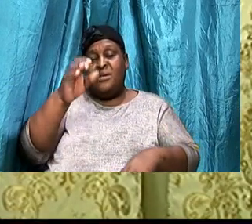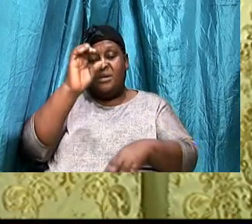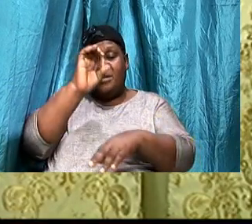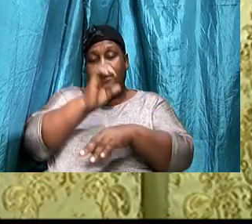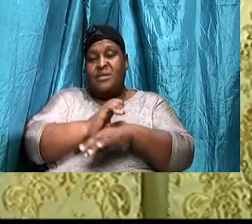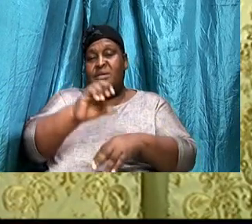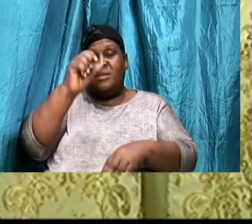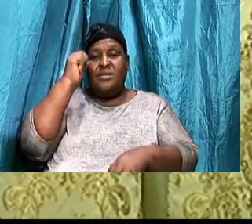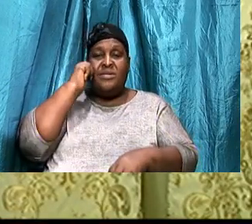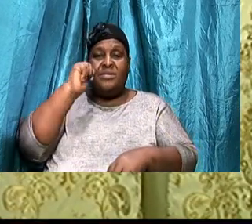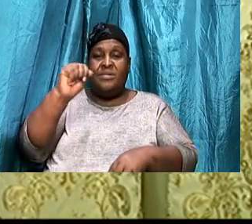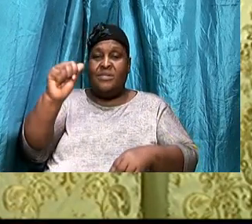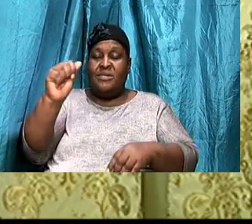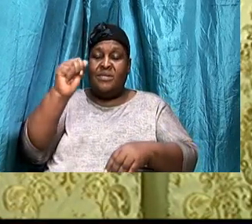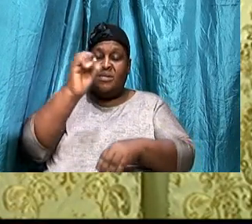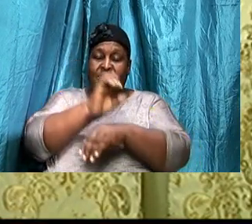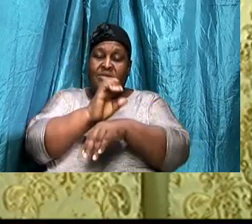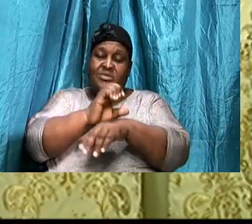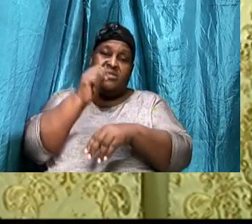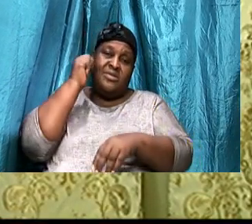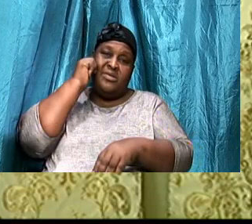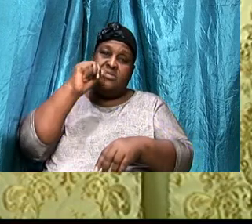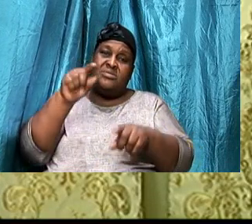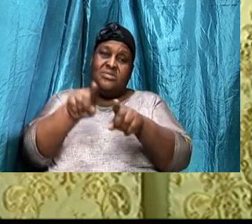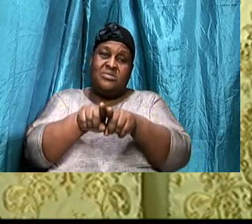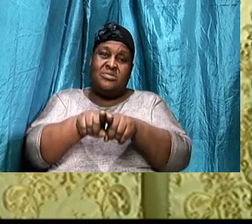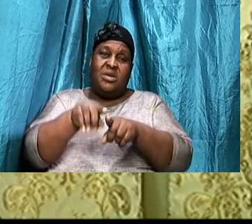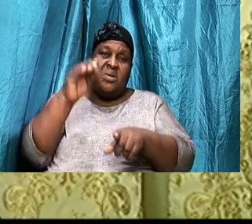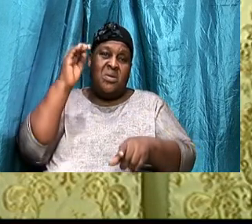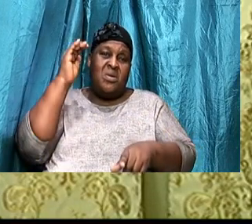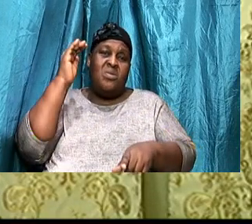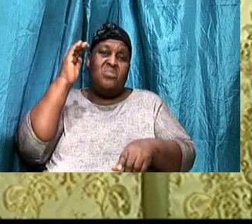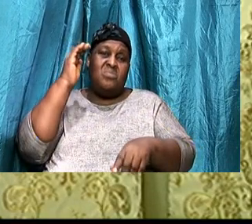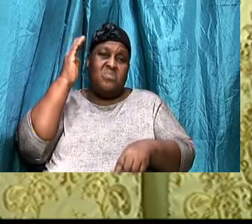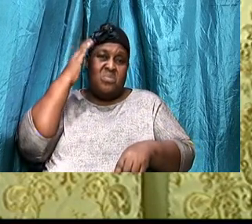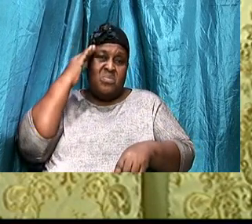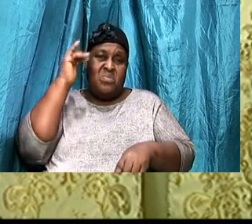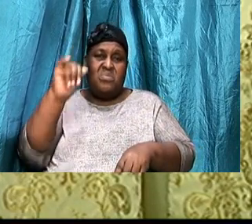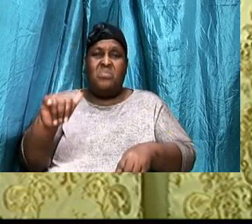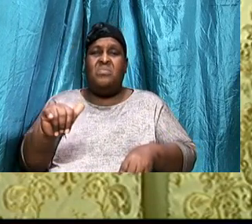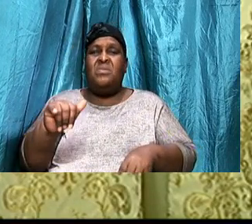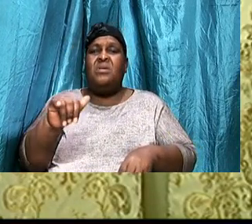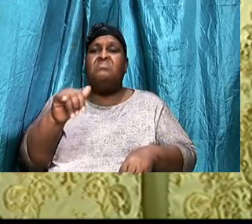I know that, That church sister, Had no respect, For the temple of God,